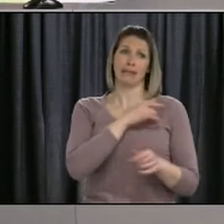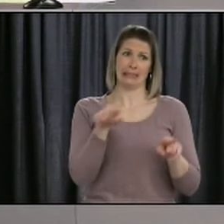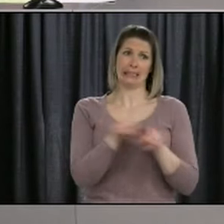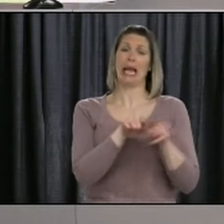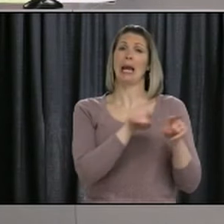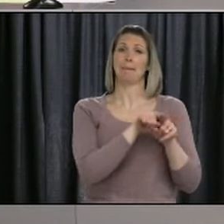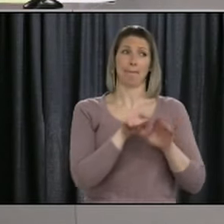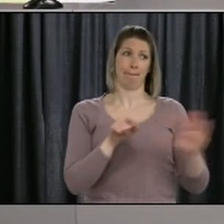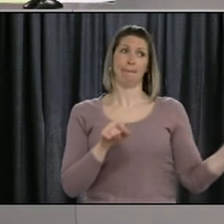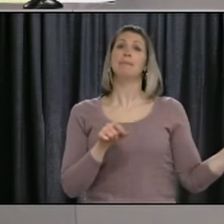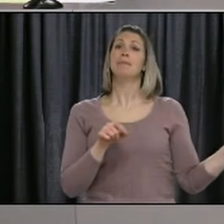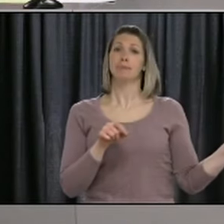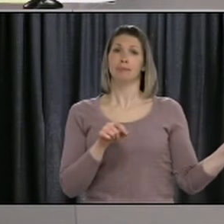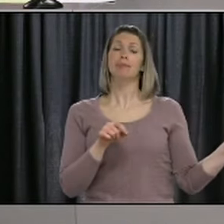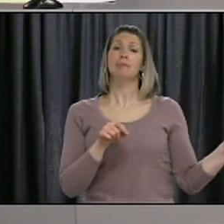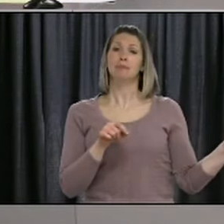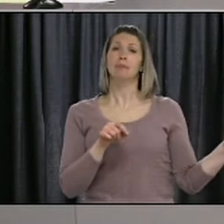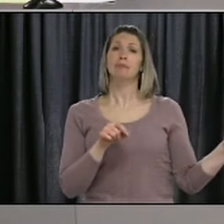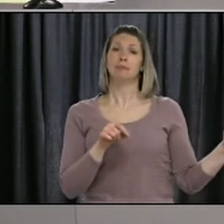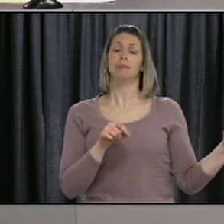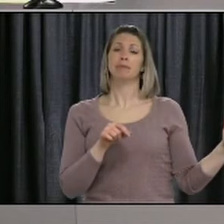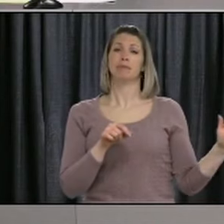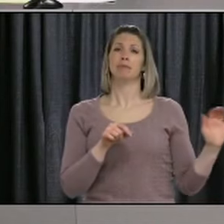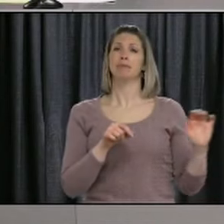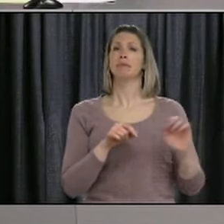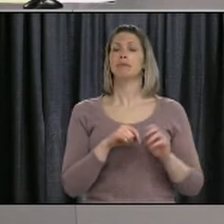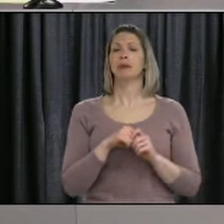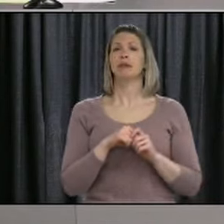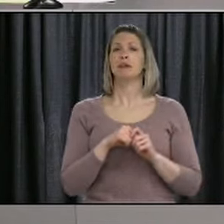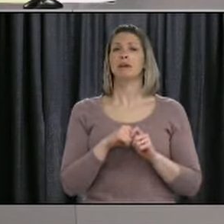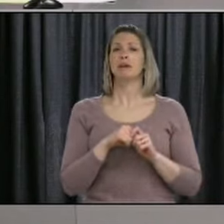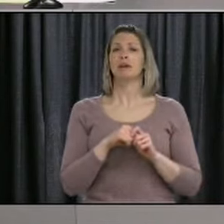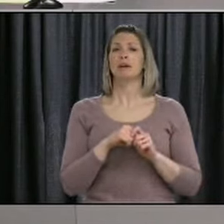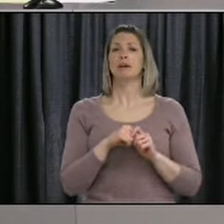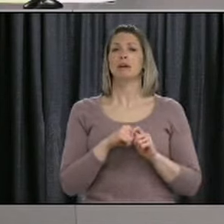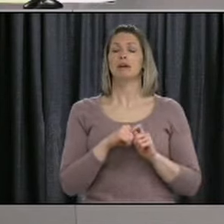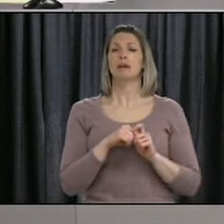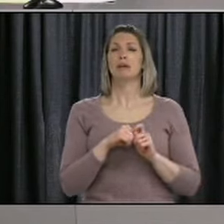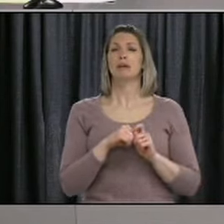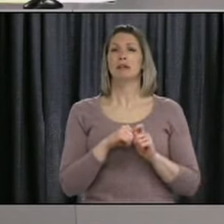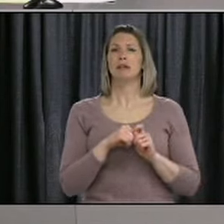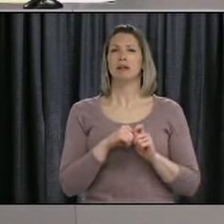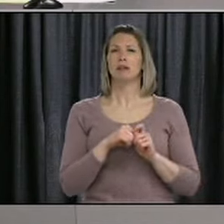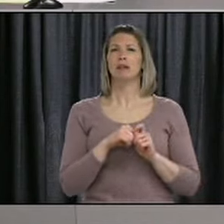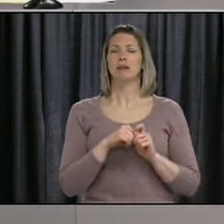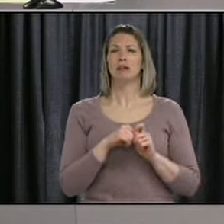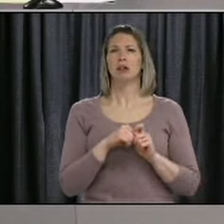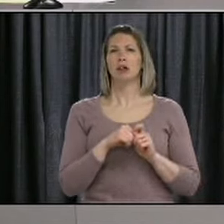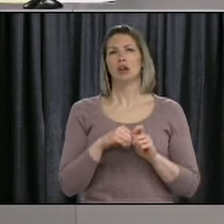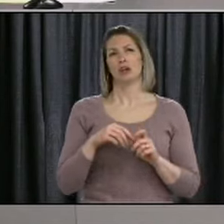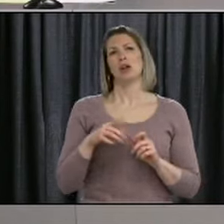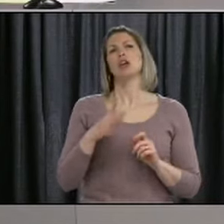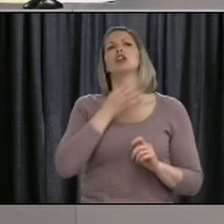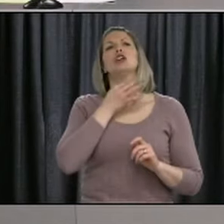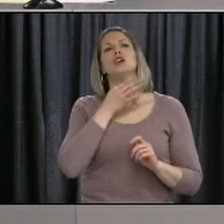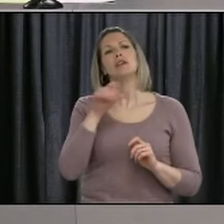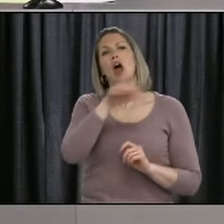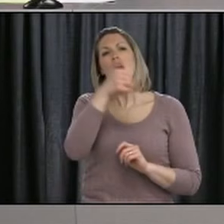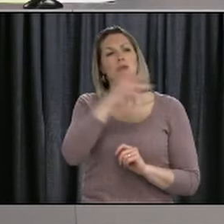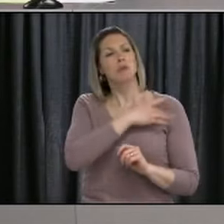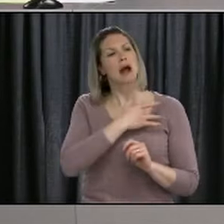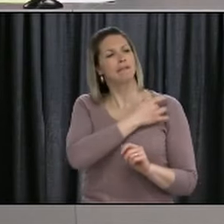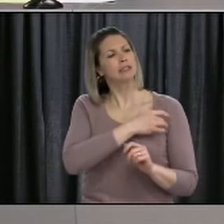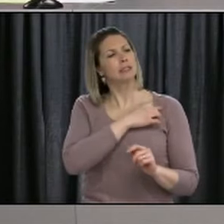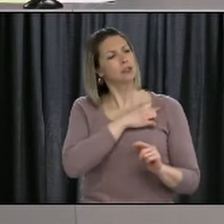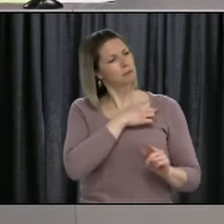that might have had to add them back? Is there any cautionary tale to any information that you've sort of gleaned from looking at examples